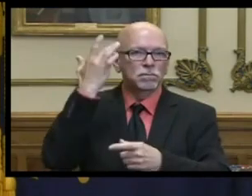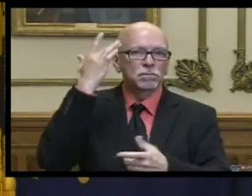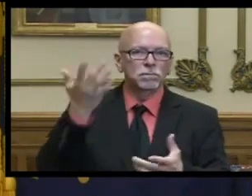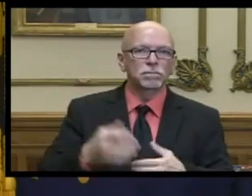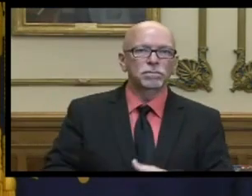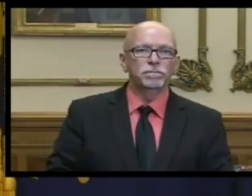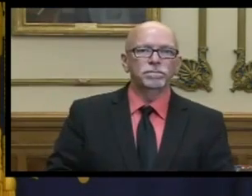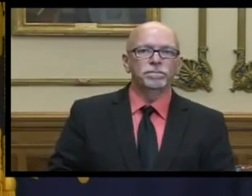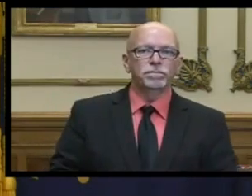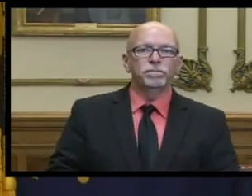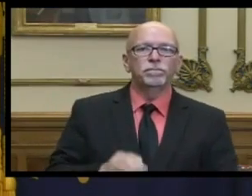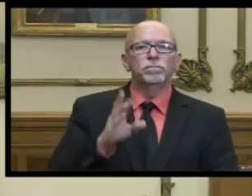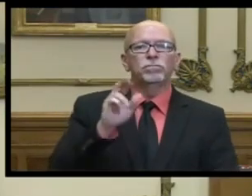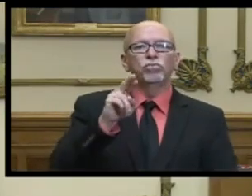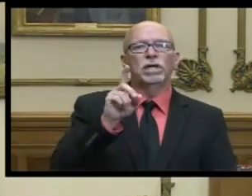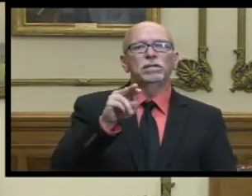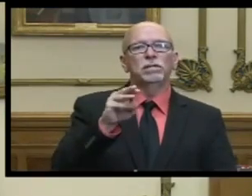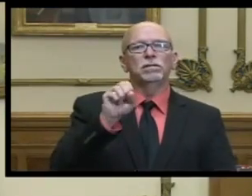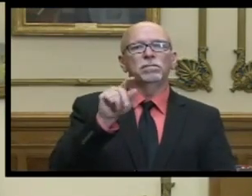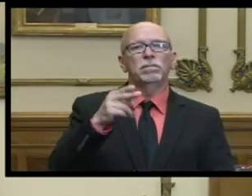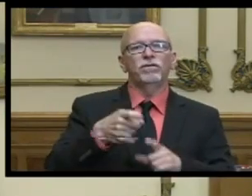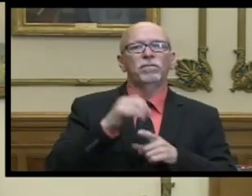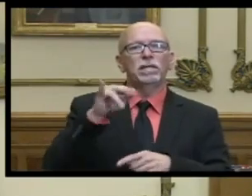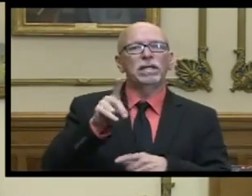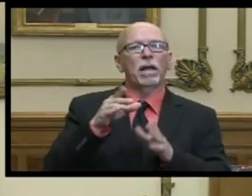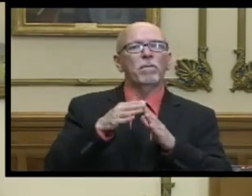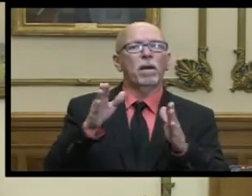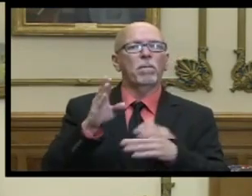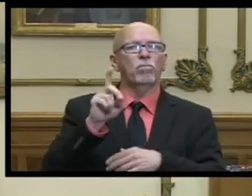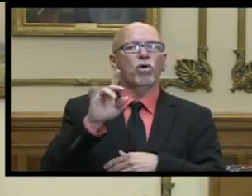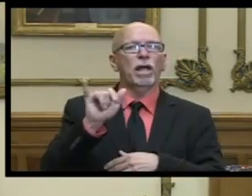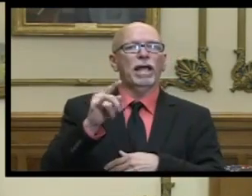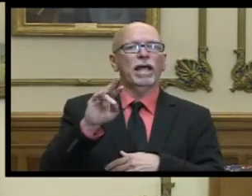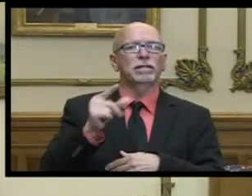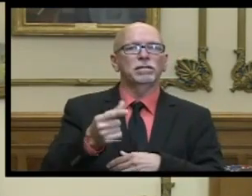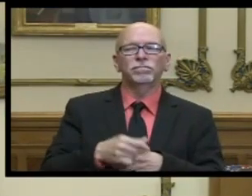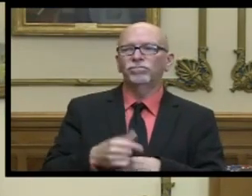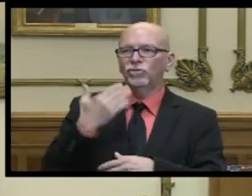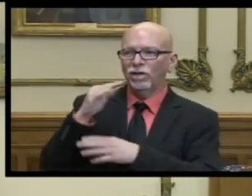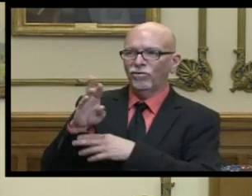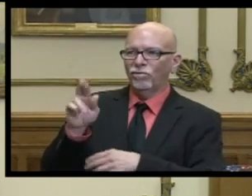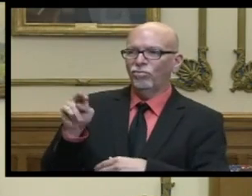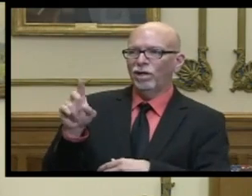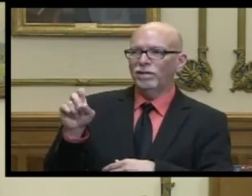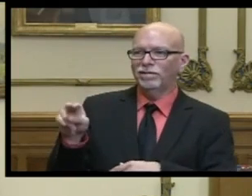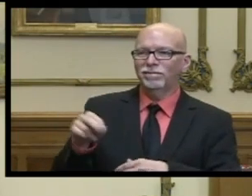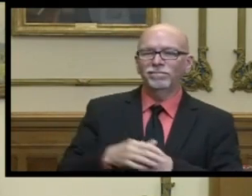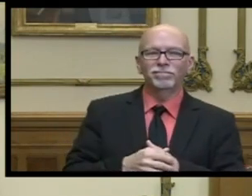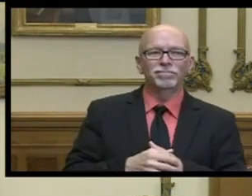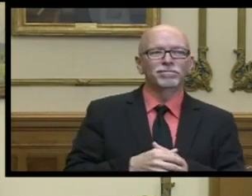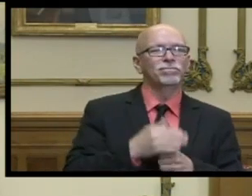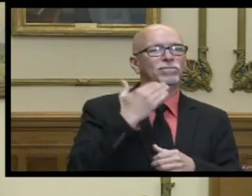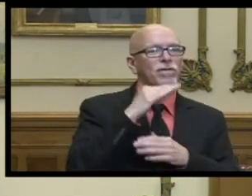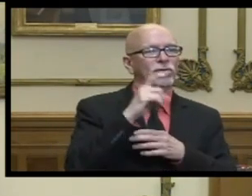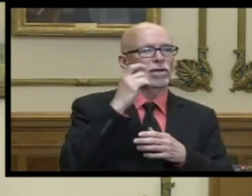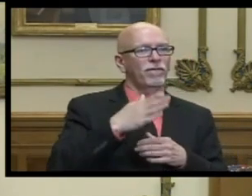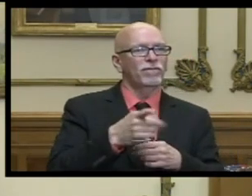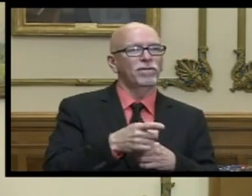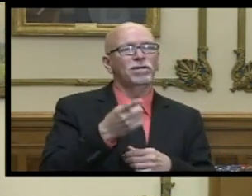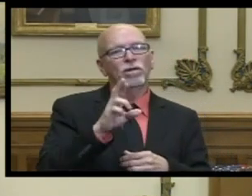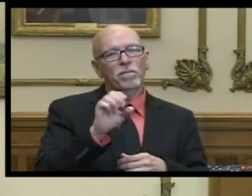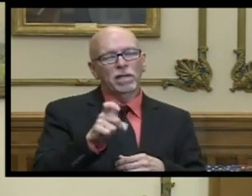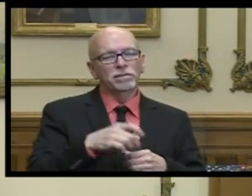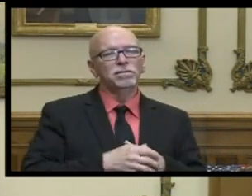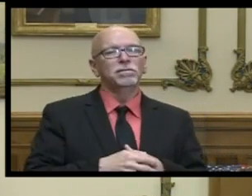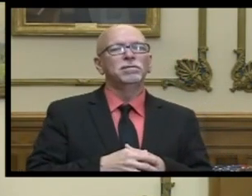brandon smith indiana public broadcasting good afternoon brandon afternoon governor dr